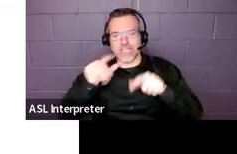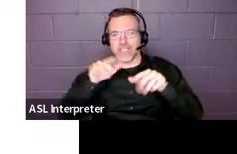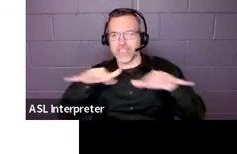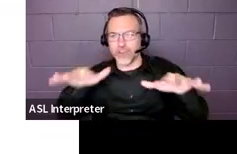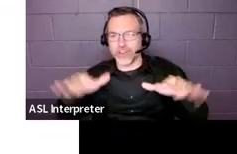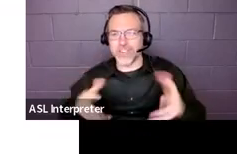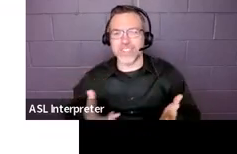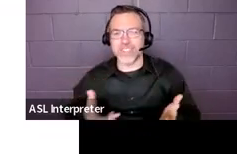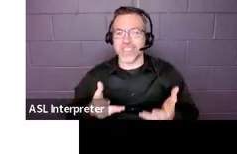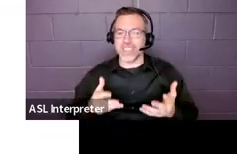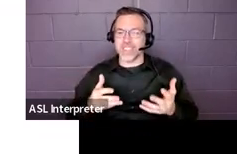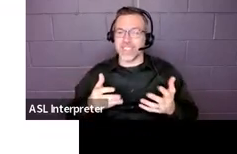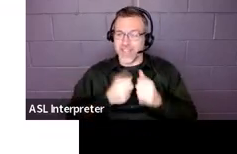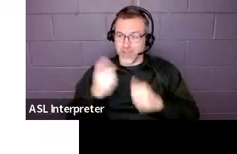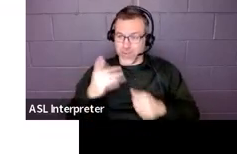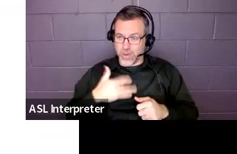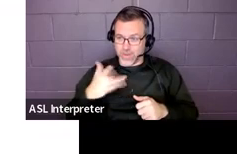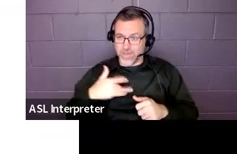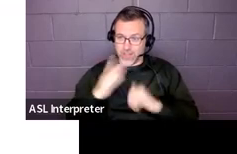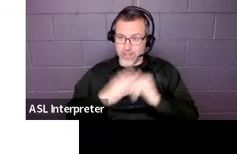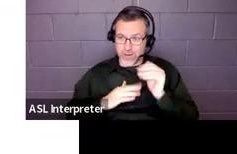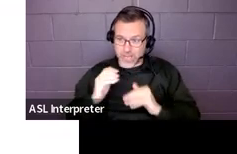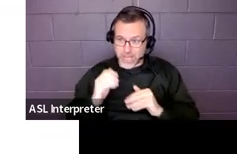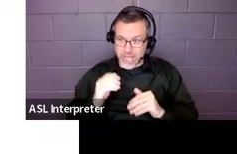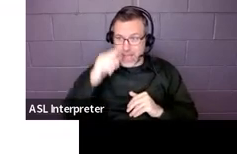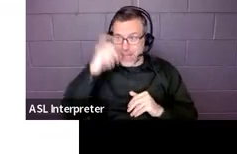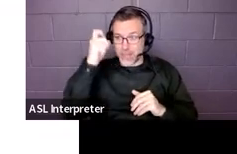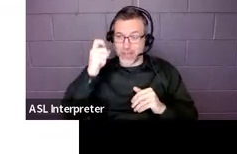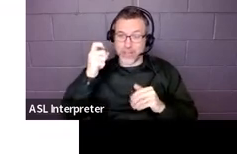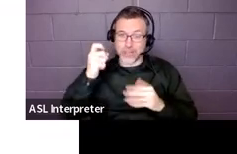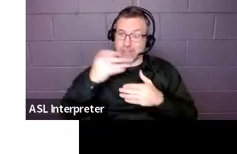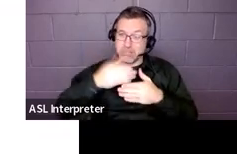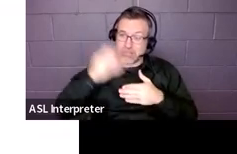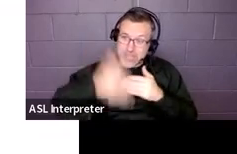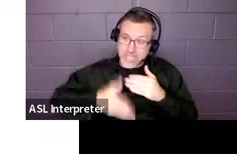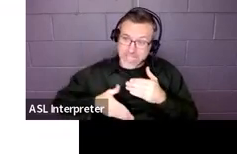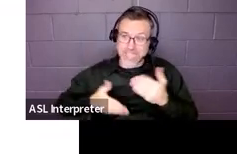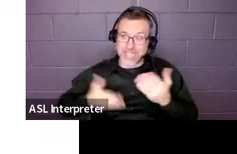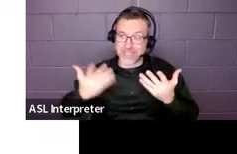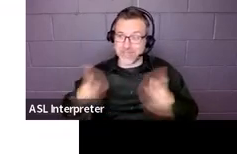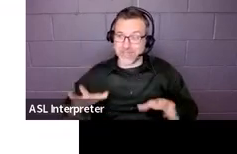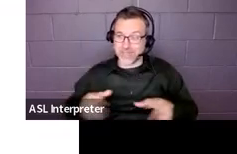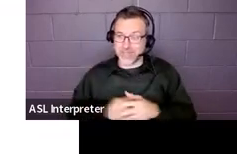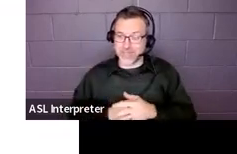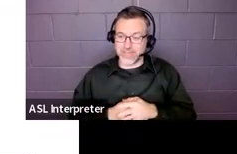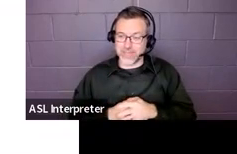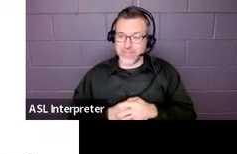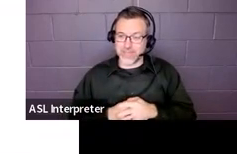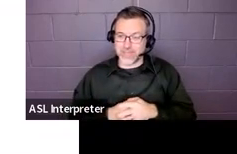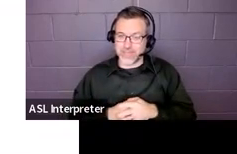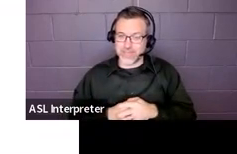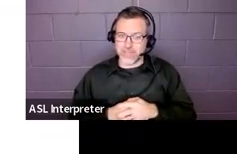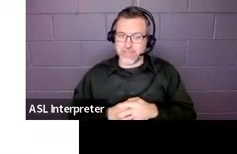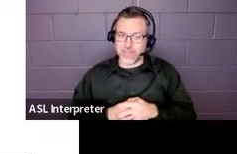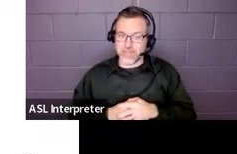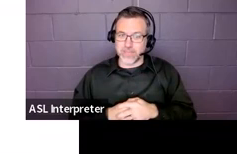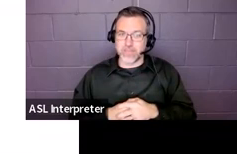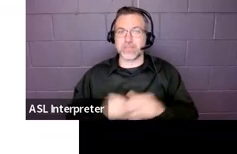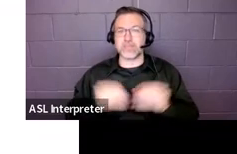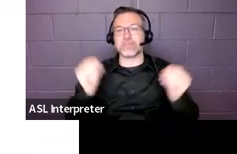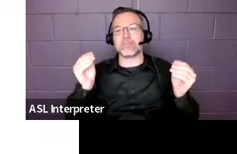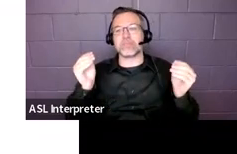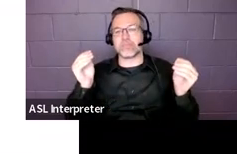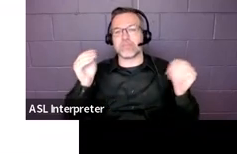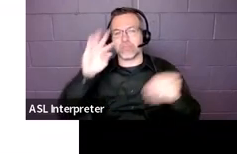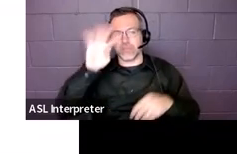Everyone's feeling okay, because we're coming to the end here. We have our office hours.